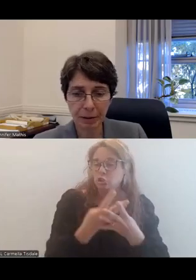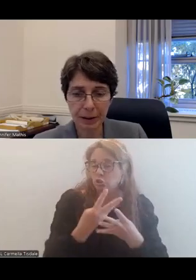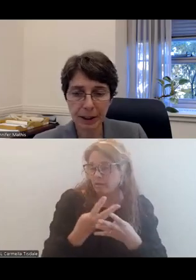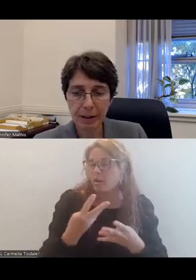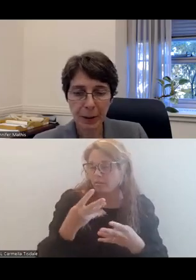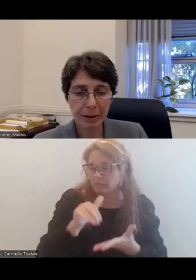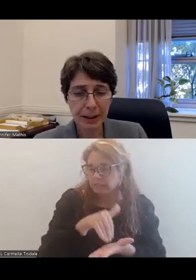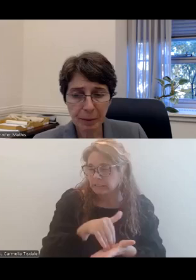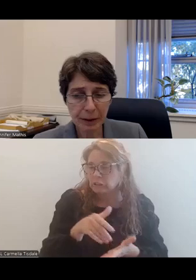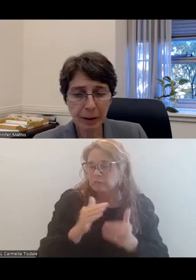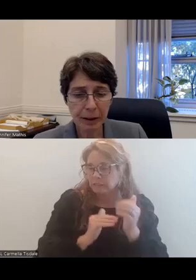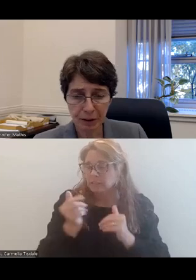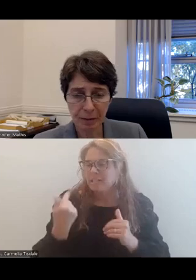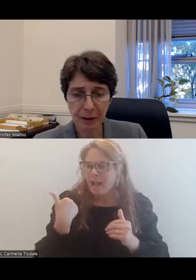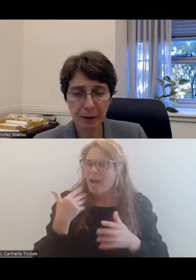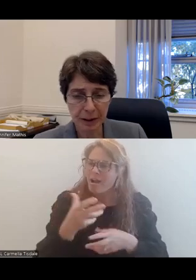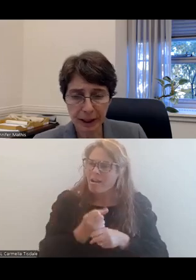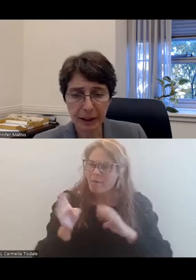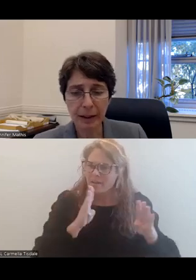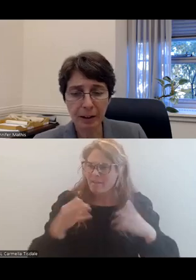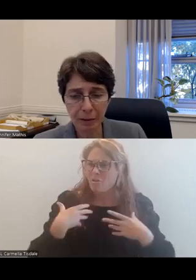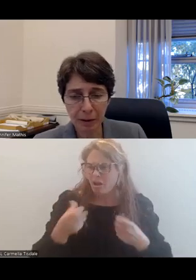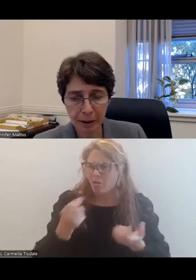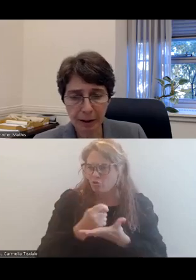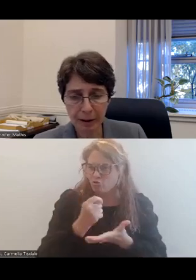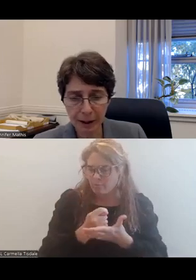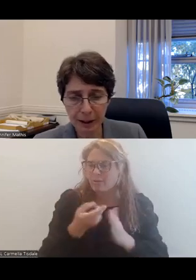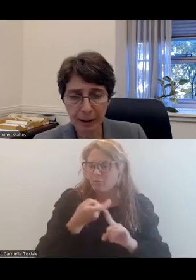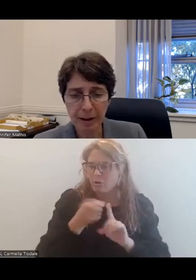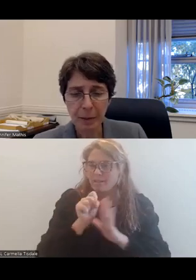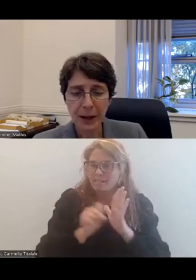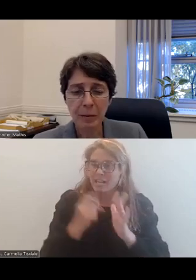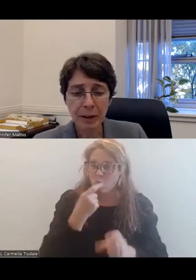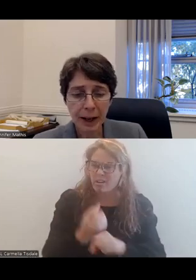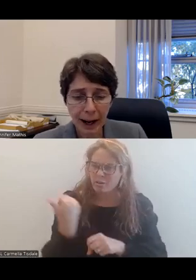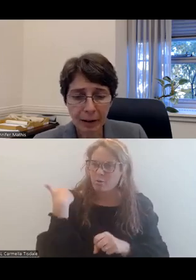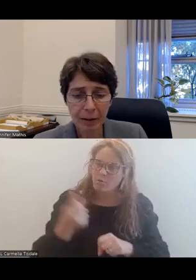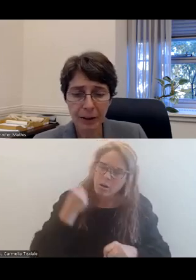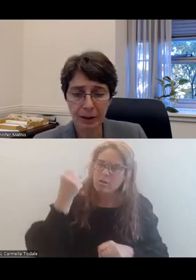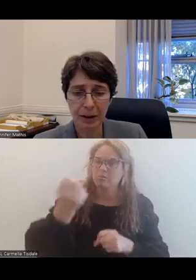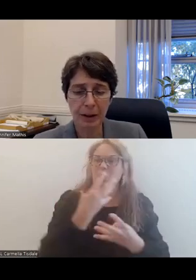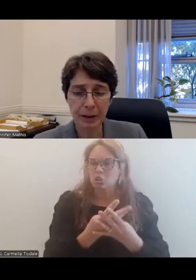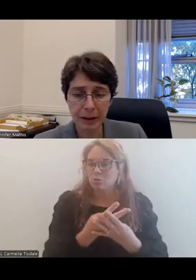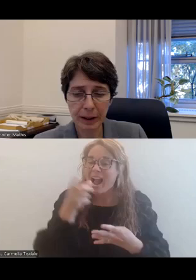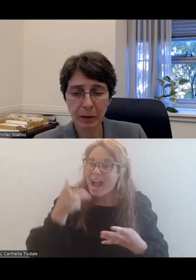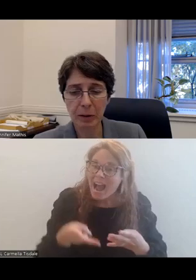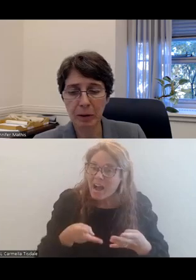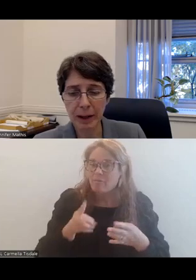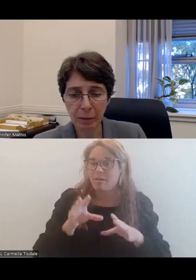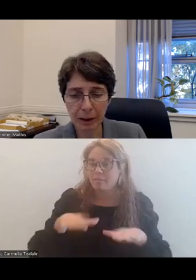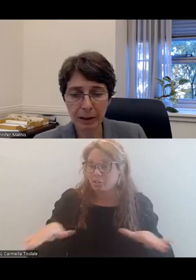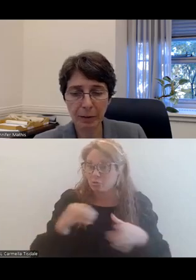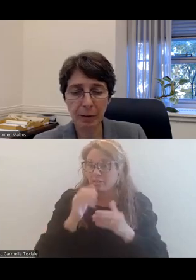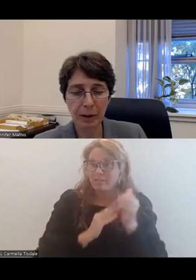facility had received behavioral health treatment through the state in the year before their incarceration. And more than half of the children in the facility,